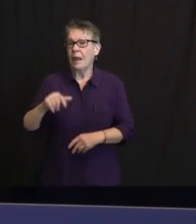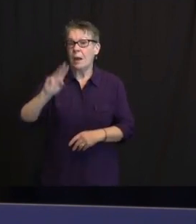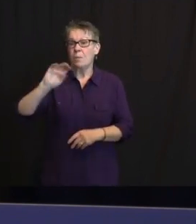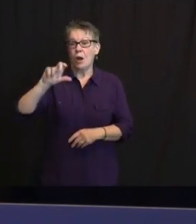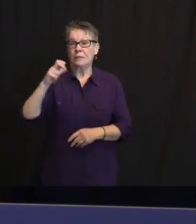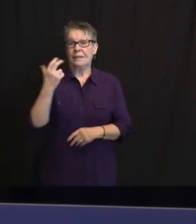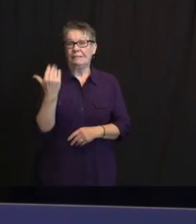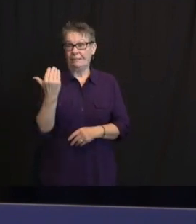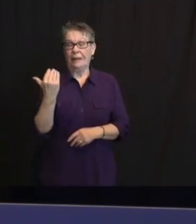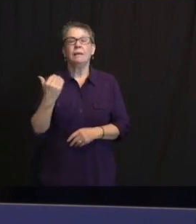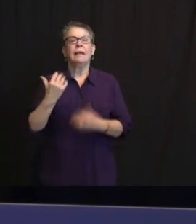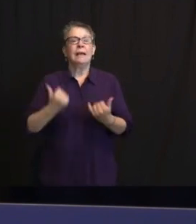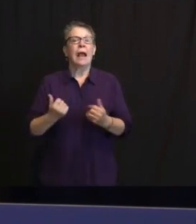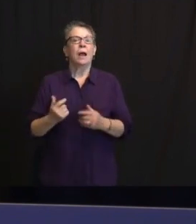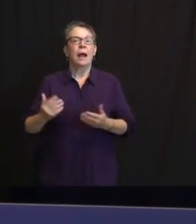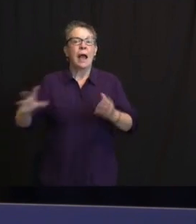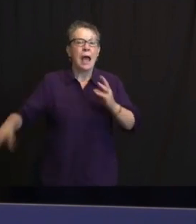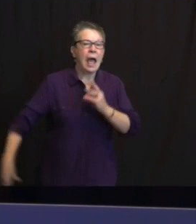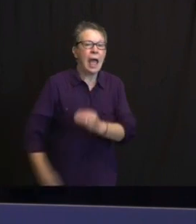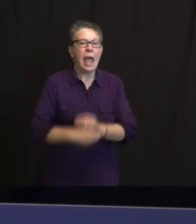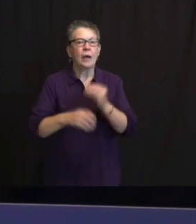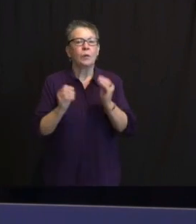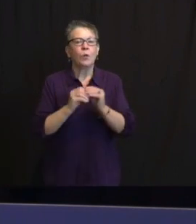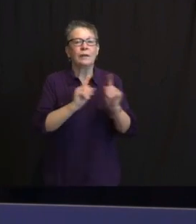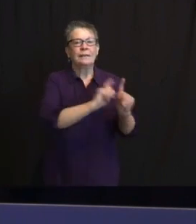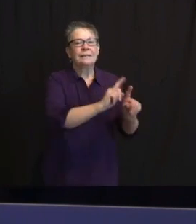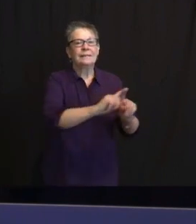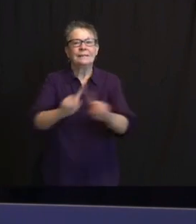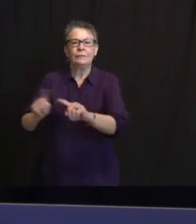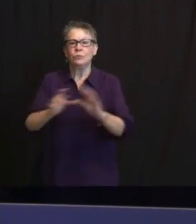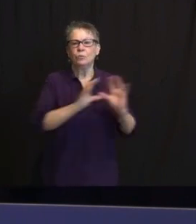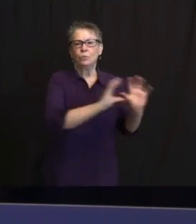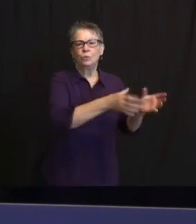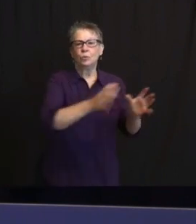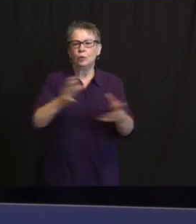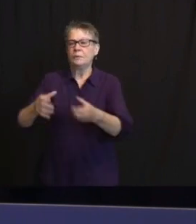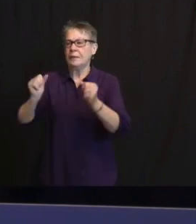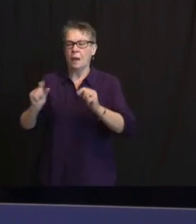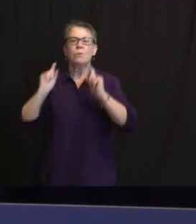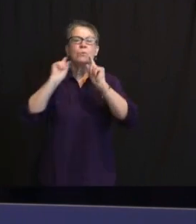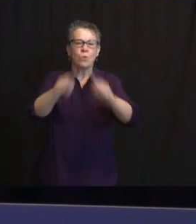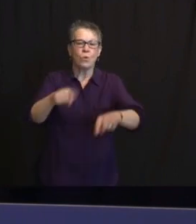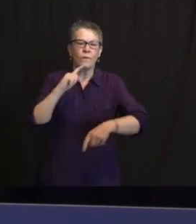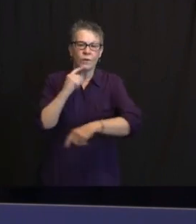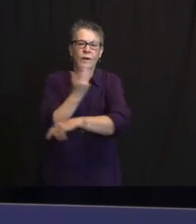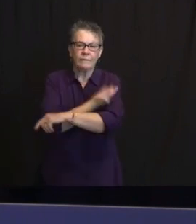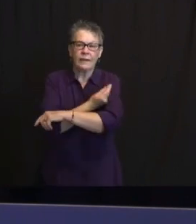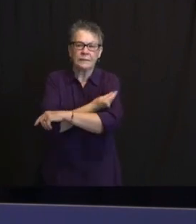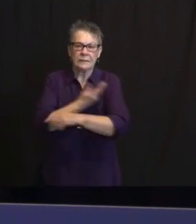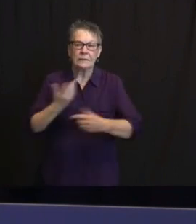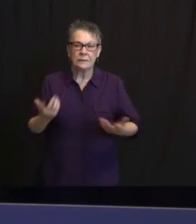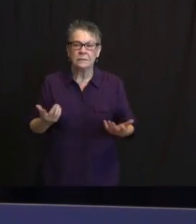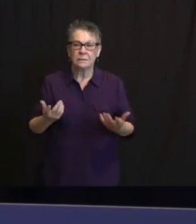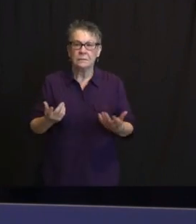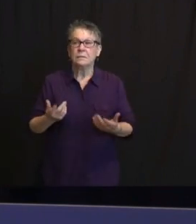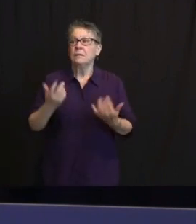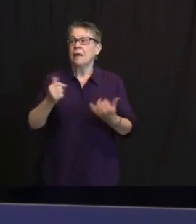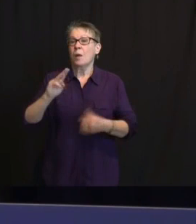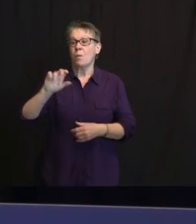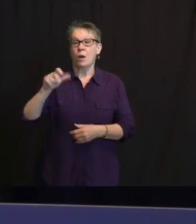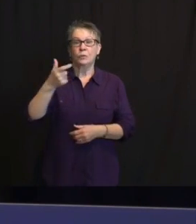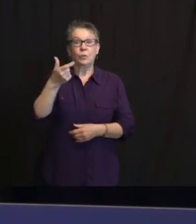INDIVIDUALS AND FRONTLINE ESSENTIAL WORKERS BEGINNING MARCH 15TH AND AGAIN A FEW WEEKS LATER. THESE GROUPS, SUCH AS